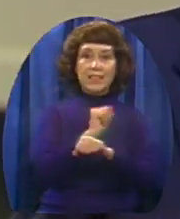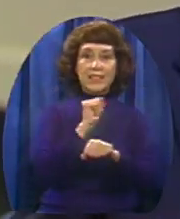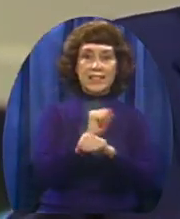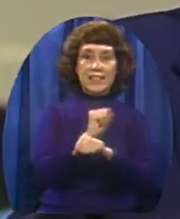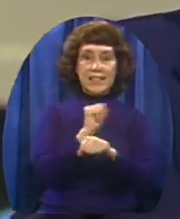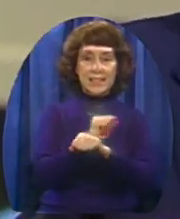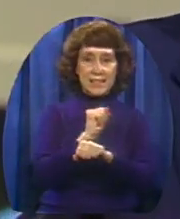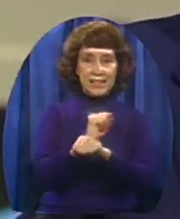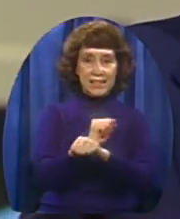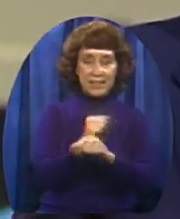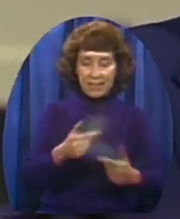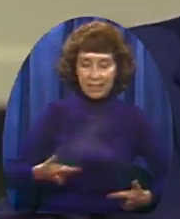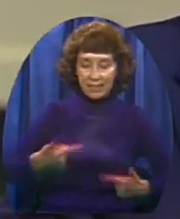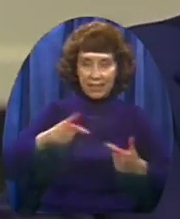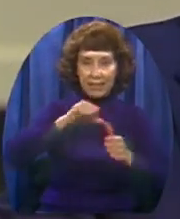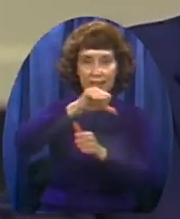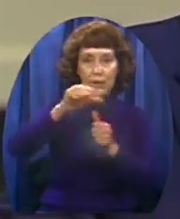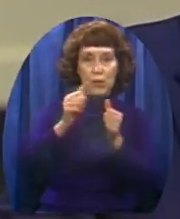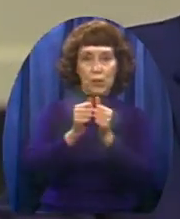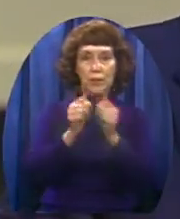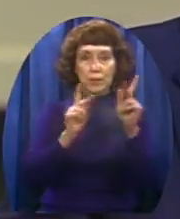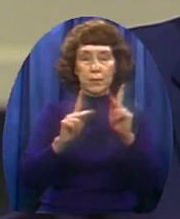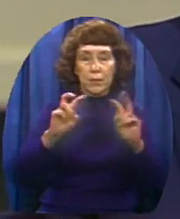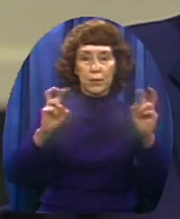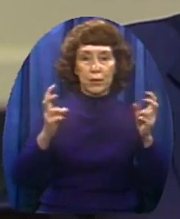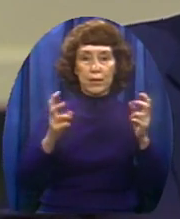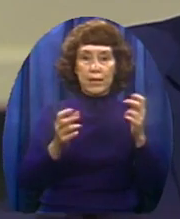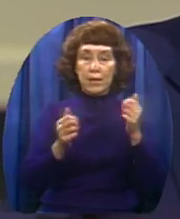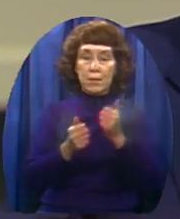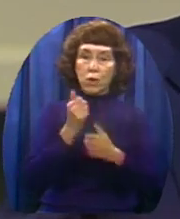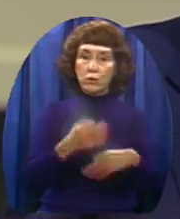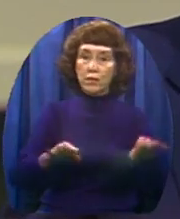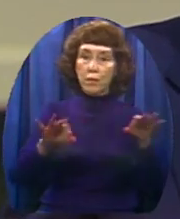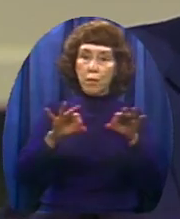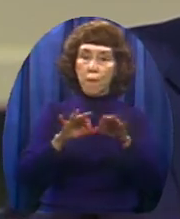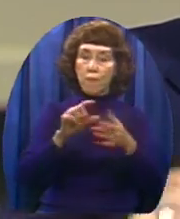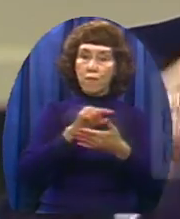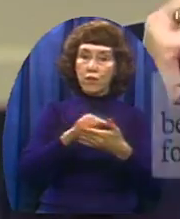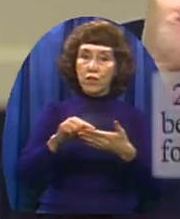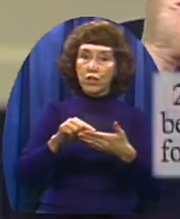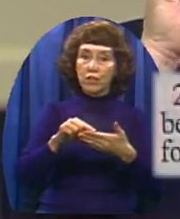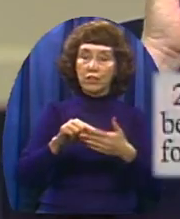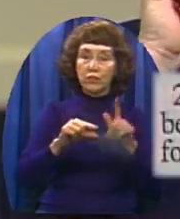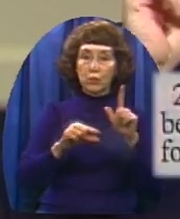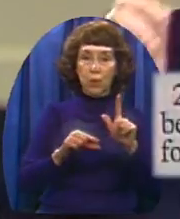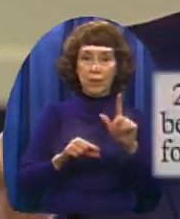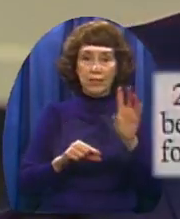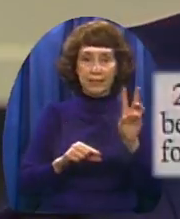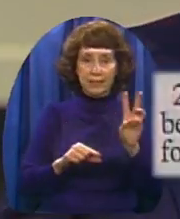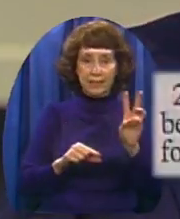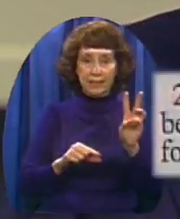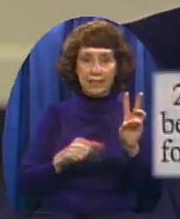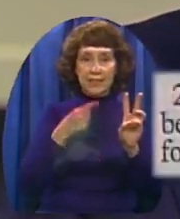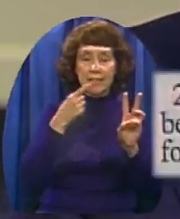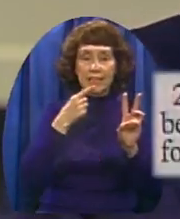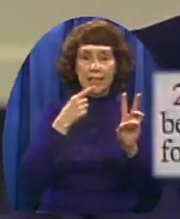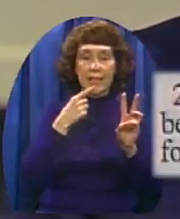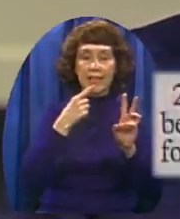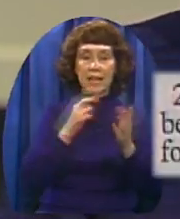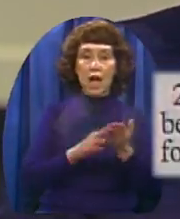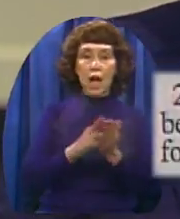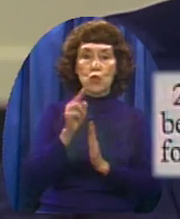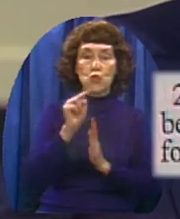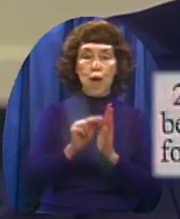There's a key verse, it's verse 26 In the King James it reads A righteous man